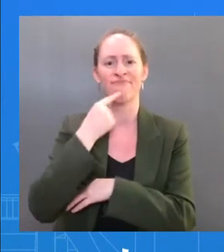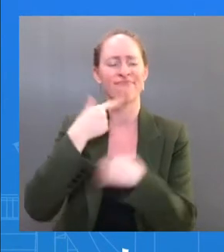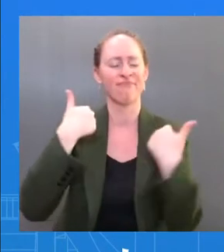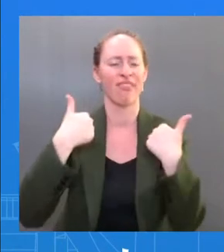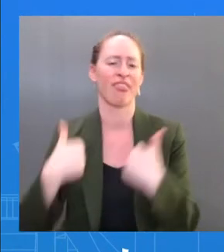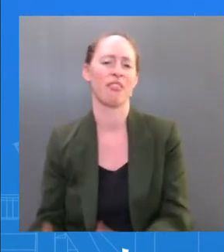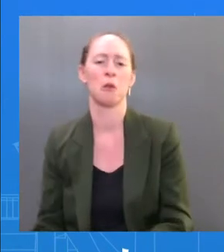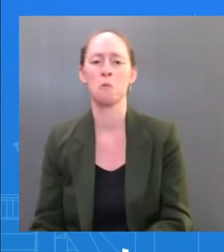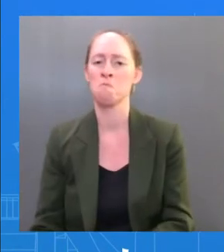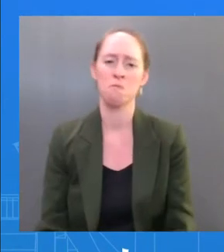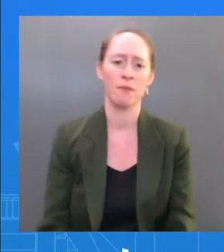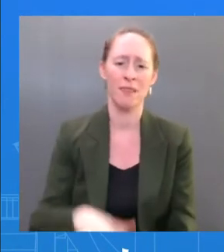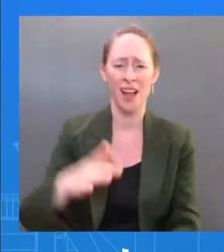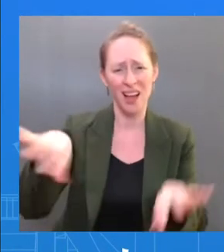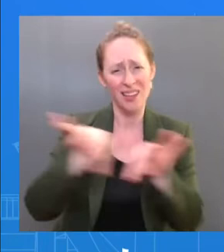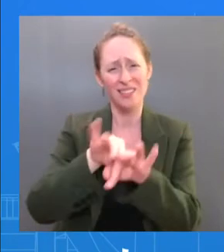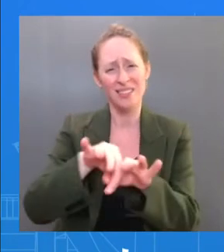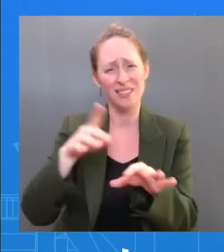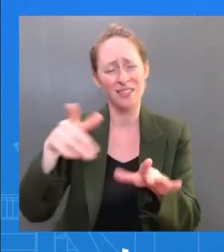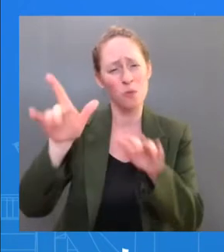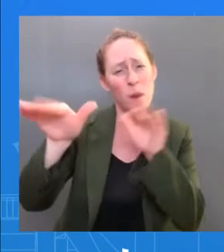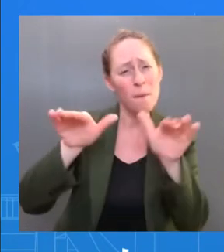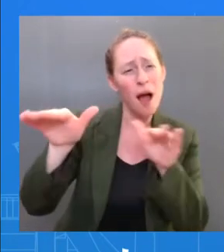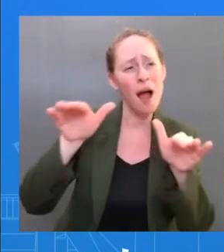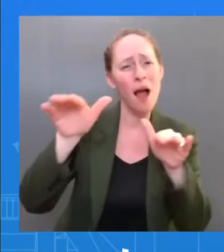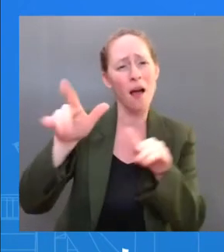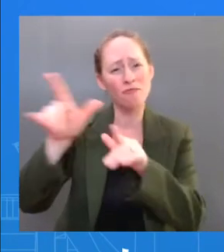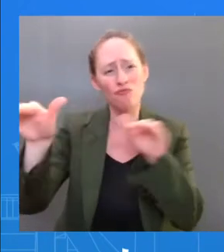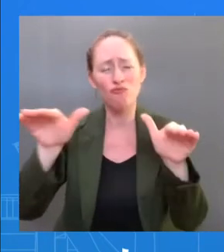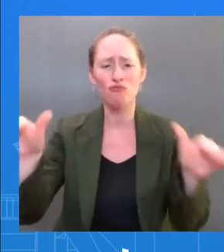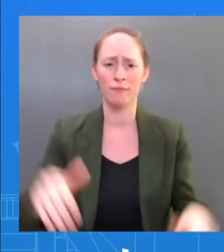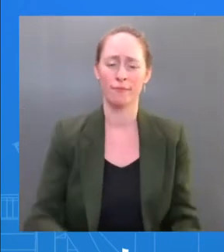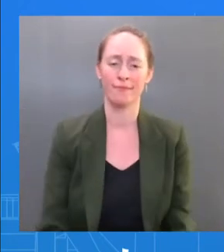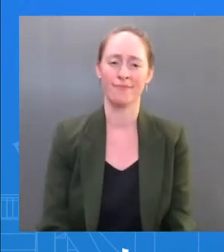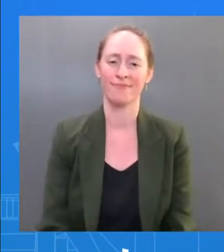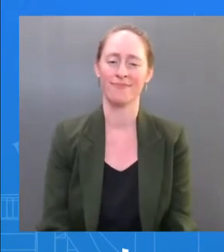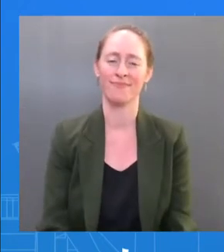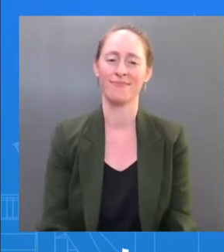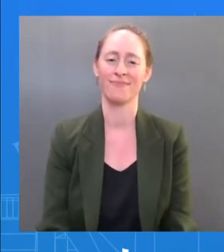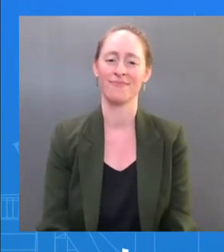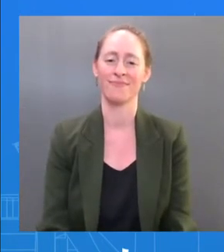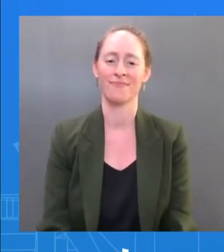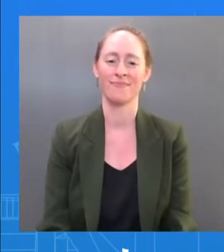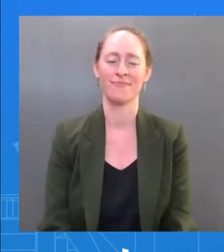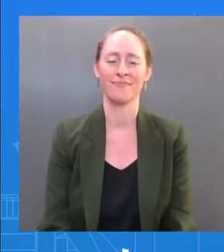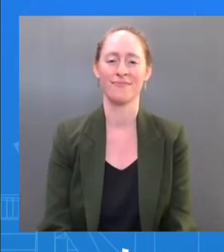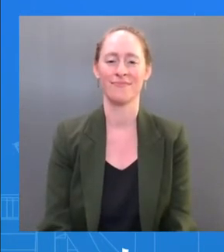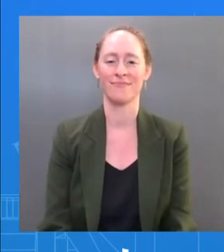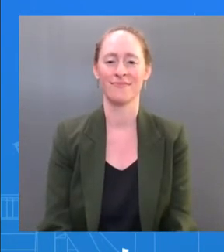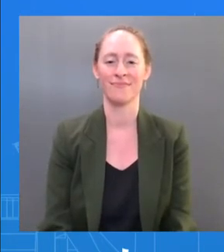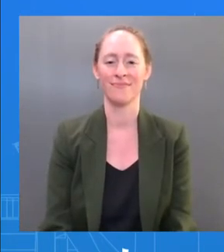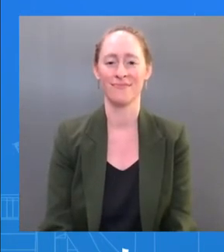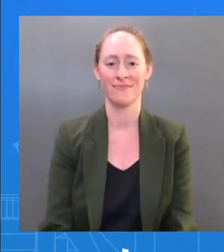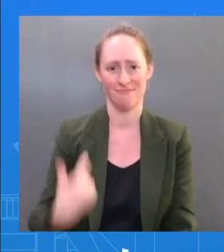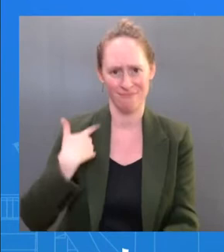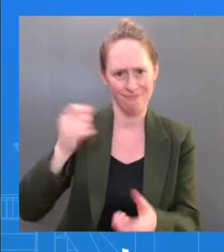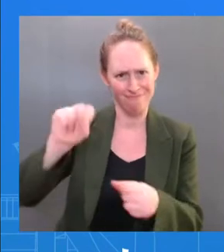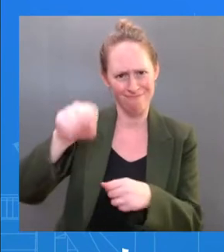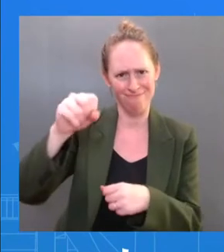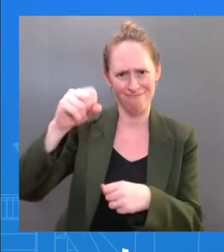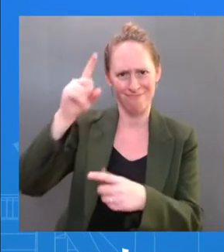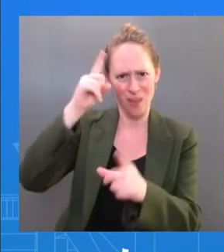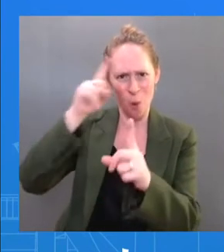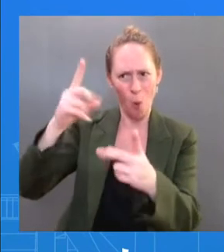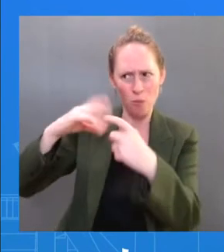by saying, obviously, we work hard to protect the President, make sure that he's been vaccinated and boosted, has access to